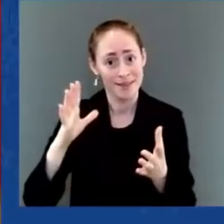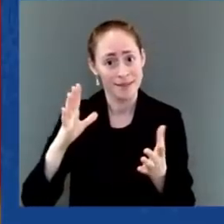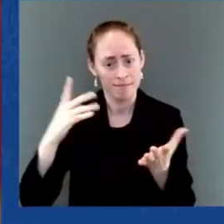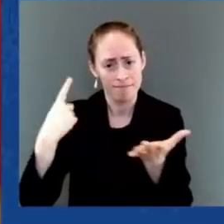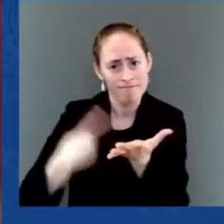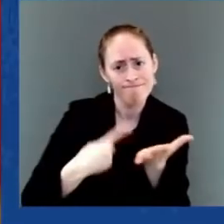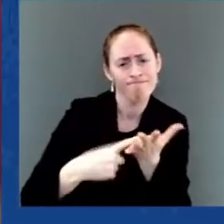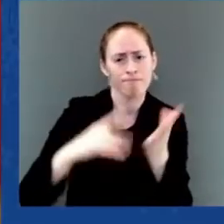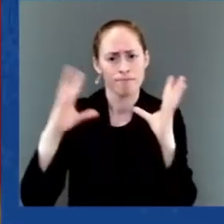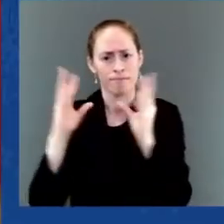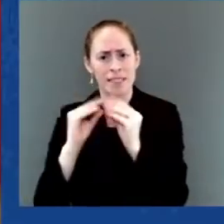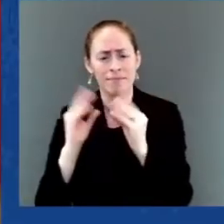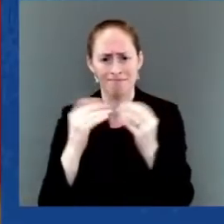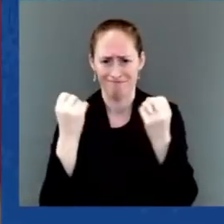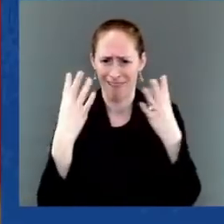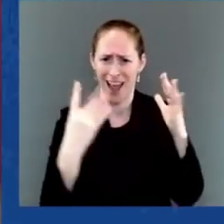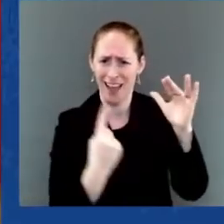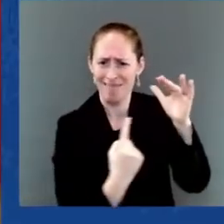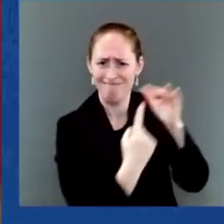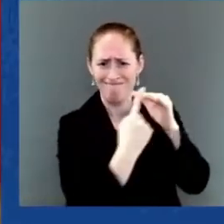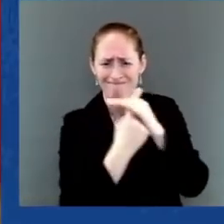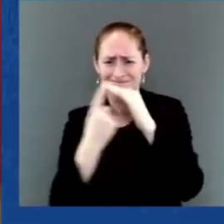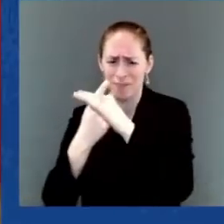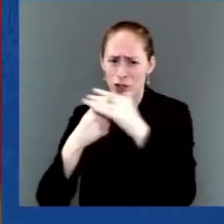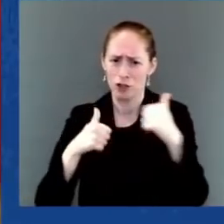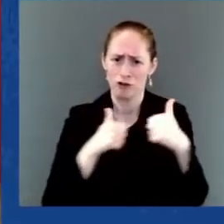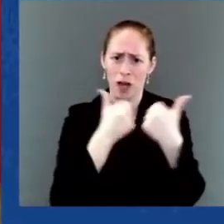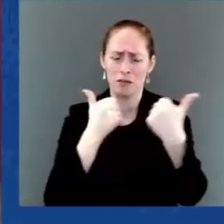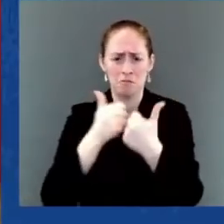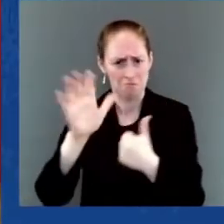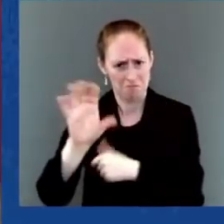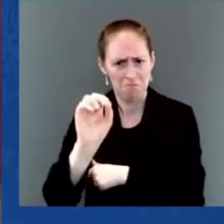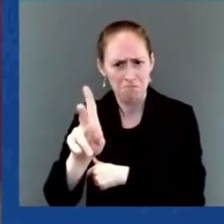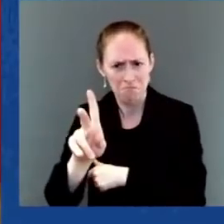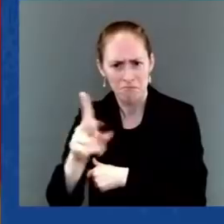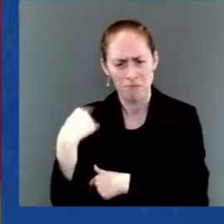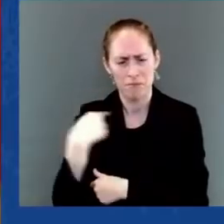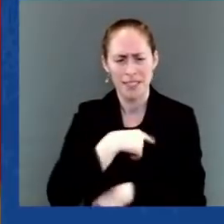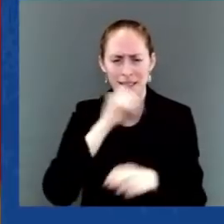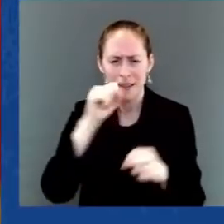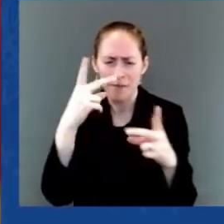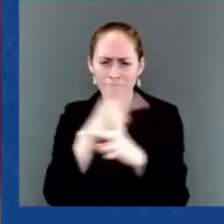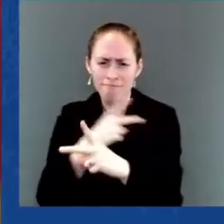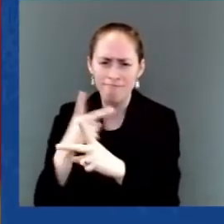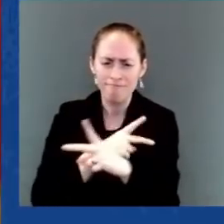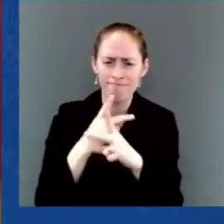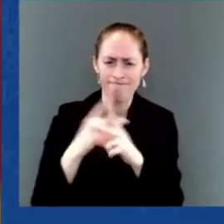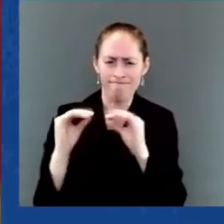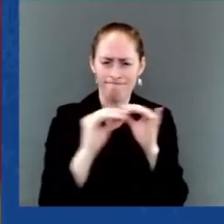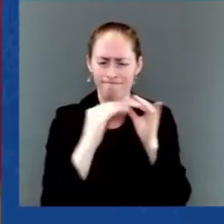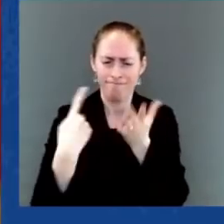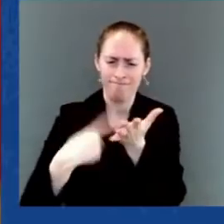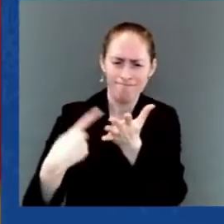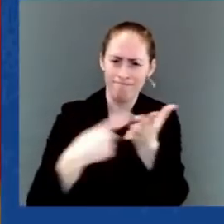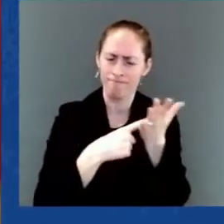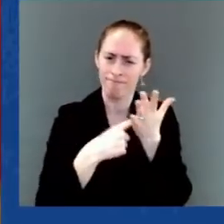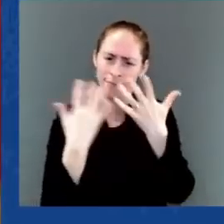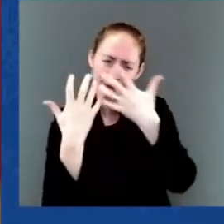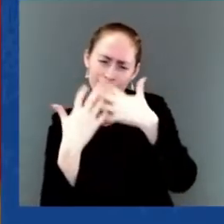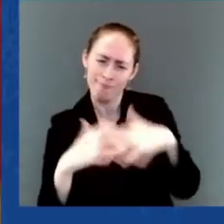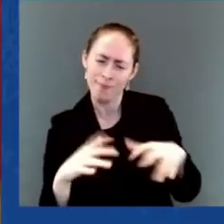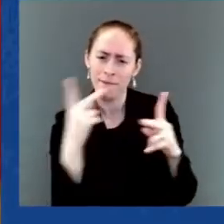by working together. And we have to end the pandemic and to take decisive actions to curb the climate crisis.